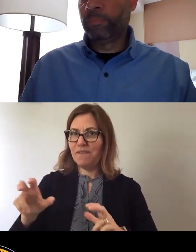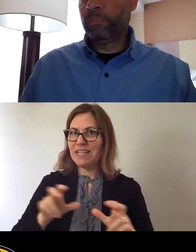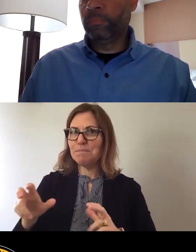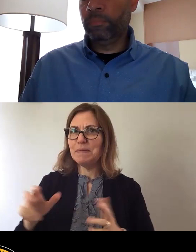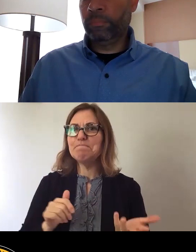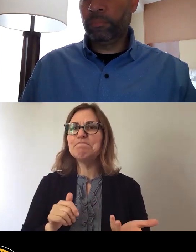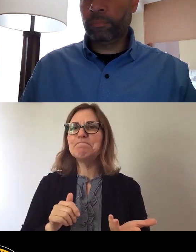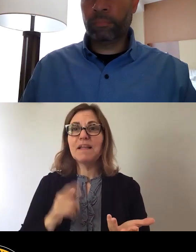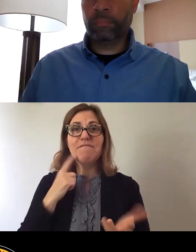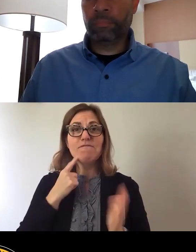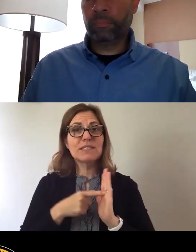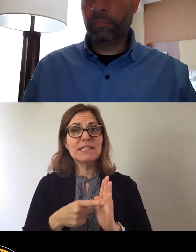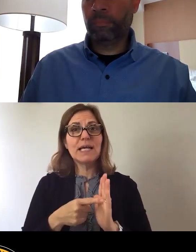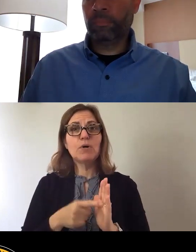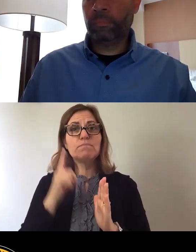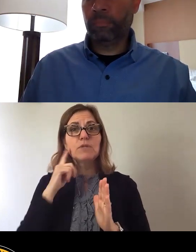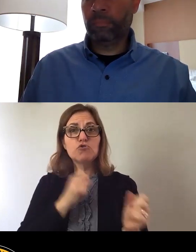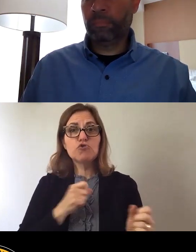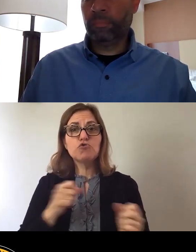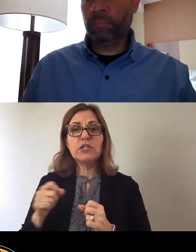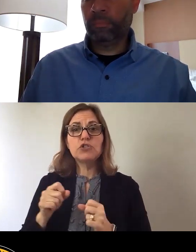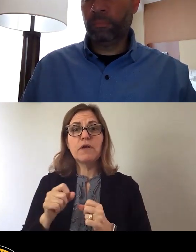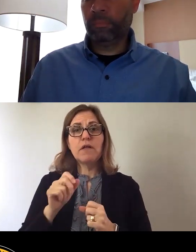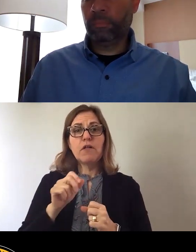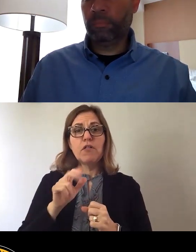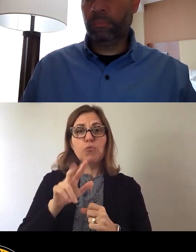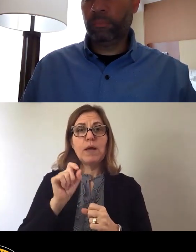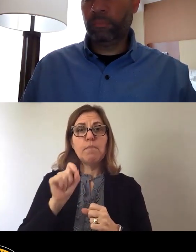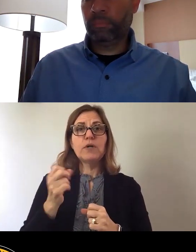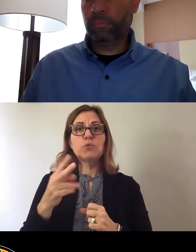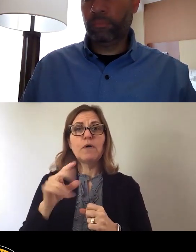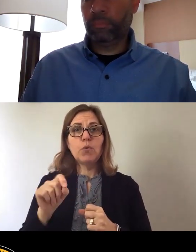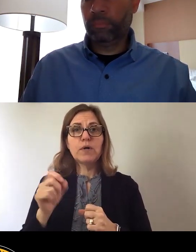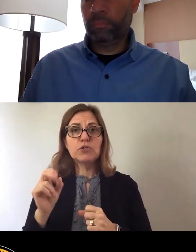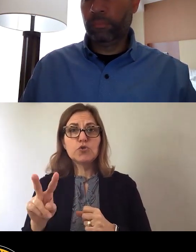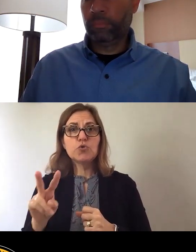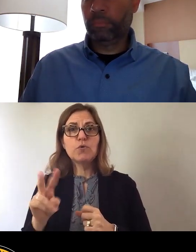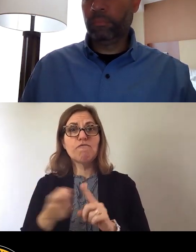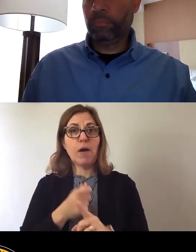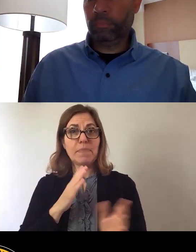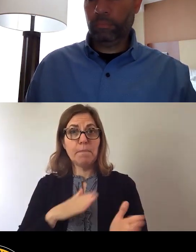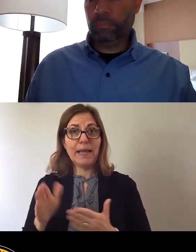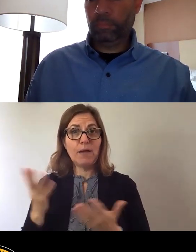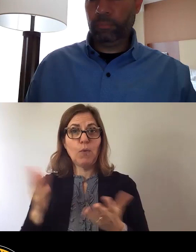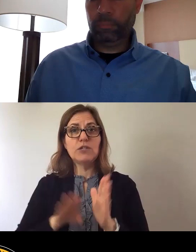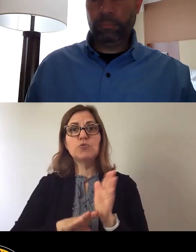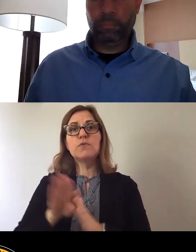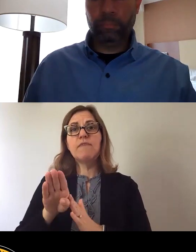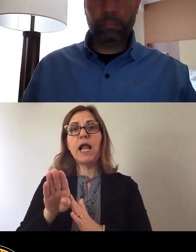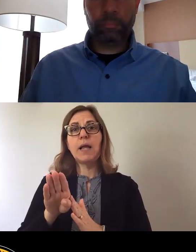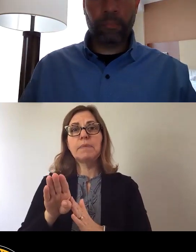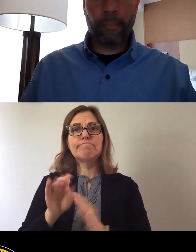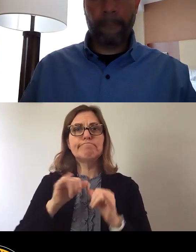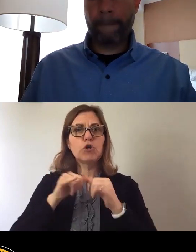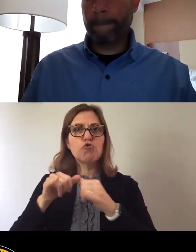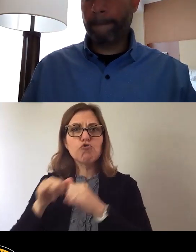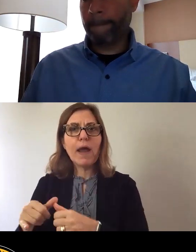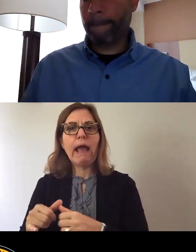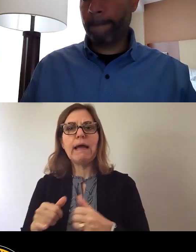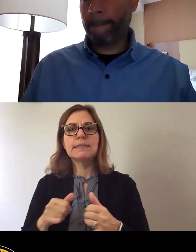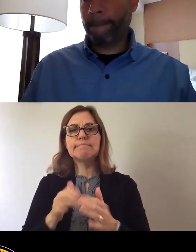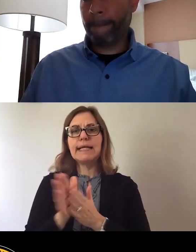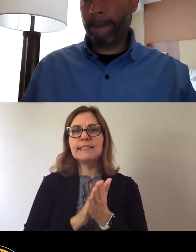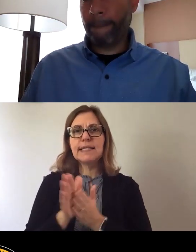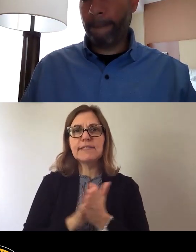For example, strategy 3.12.2 of the plan is to develop grants, incentives, and other economic supports